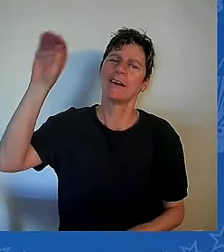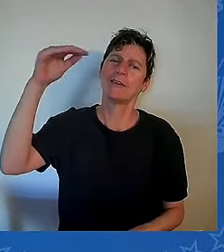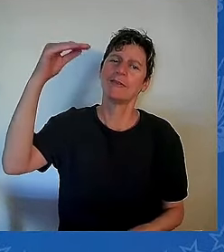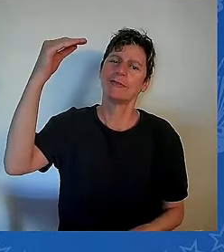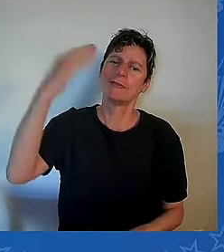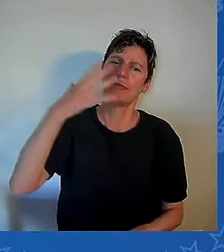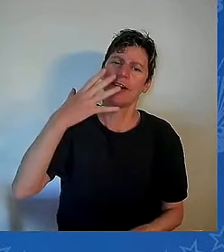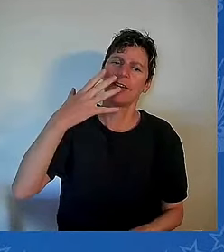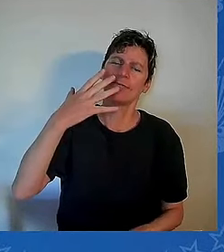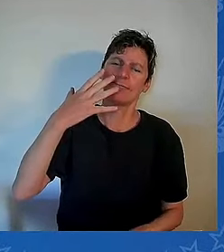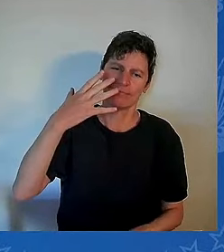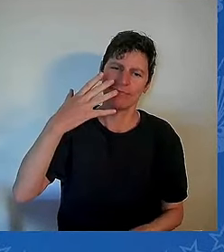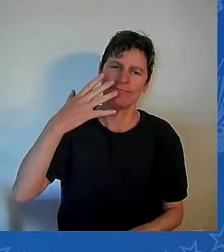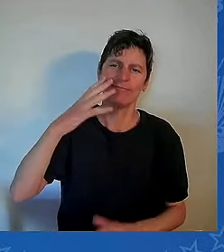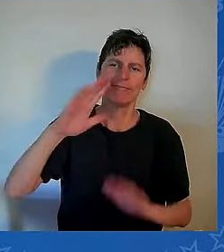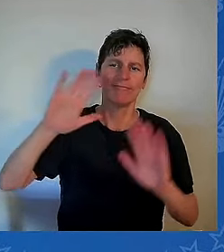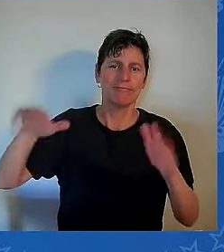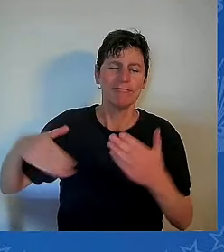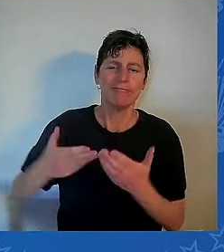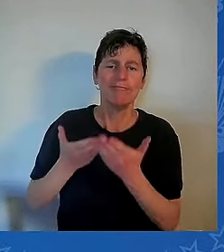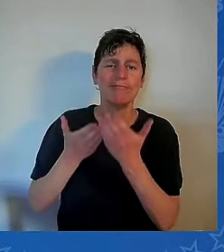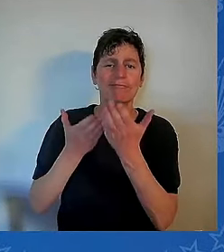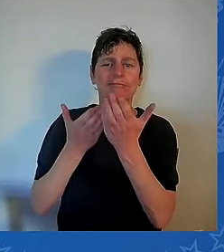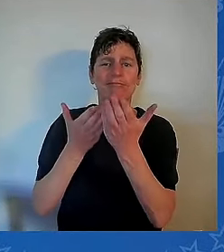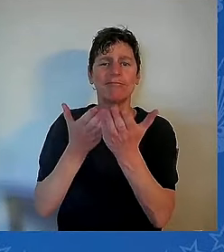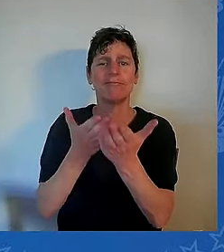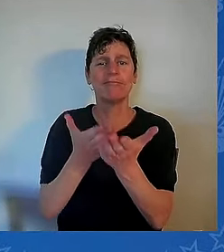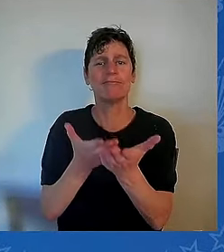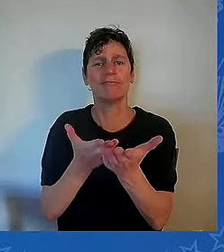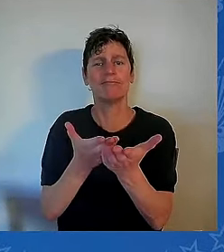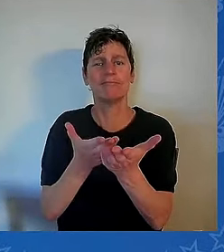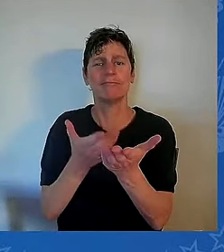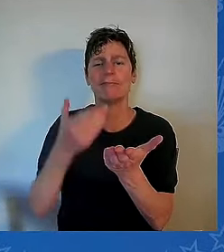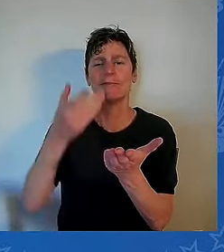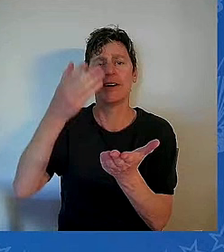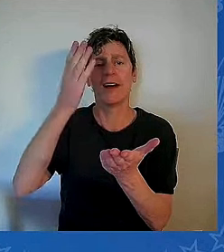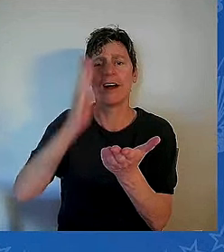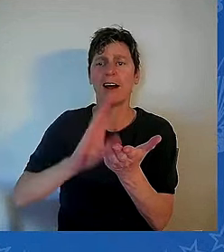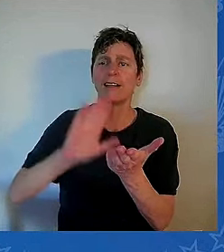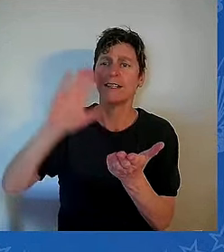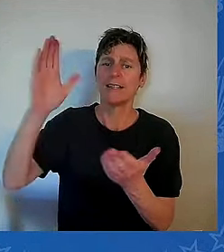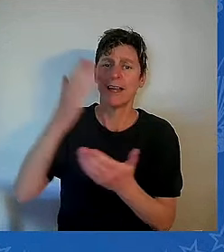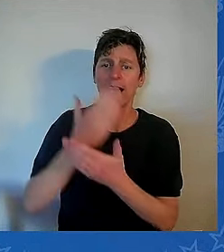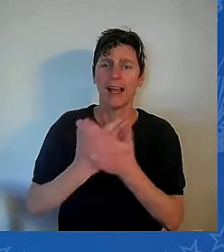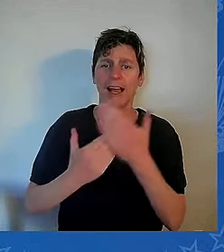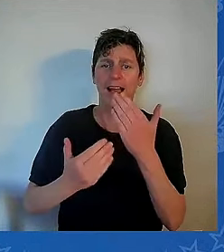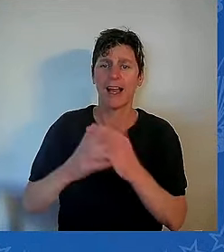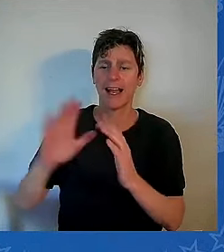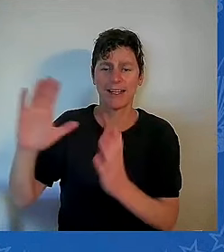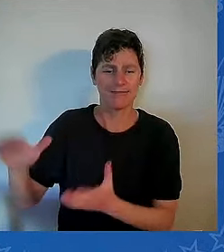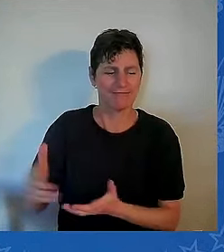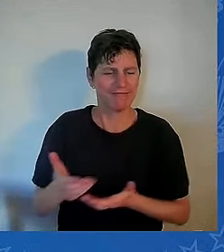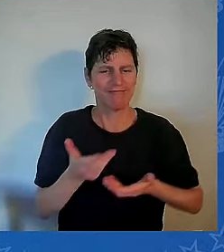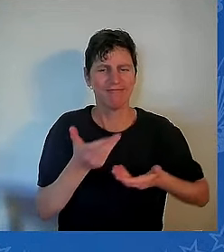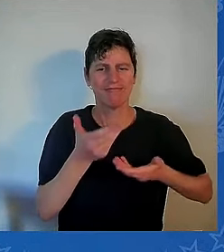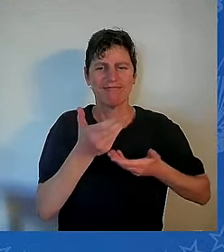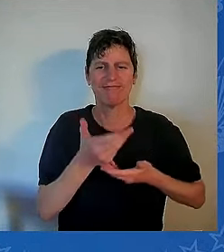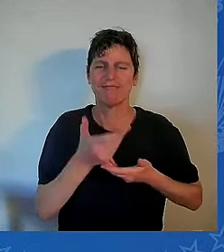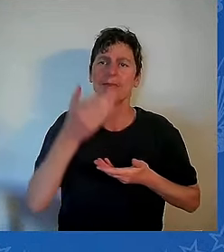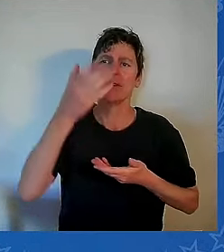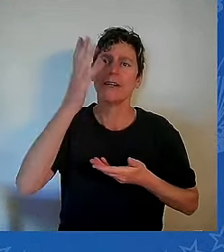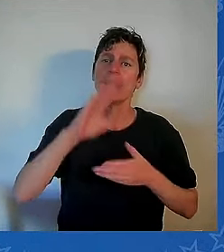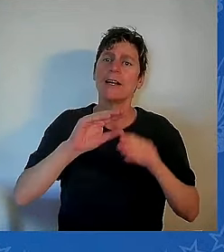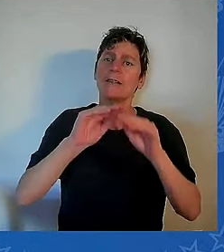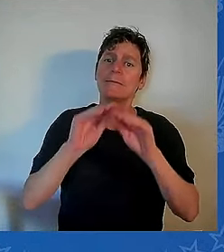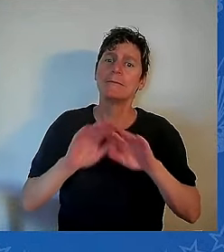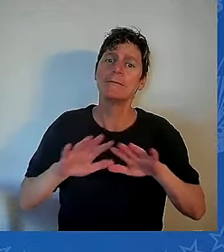May God bless Ethel Kennedy, and may she be reunited with